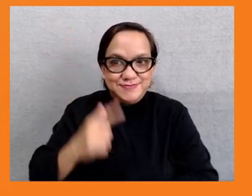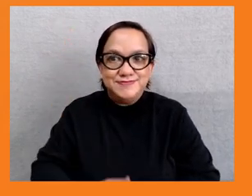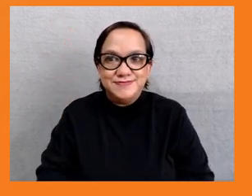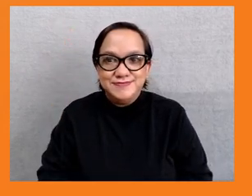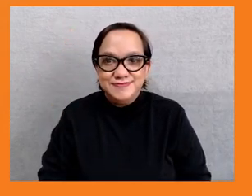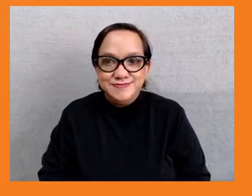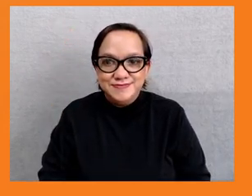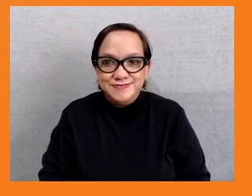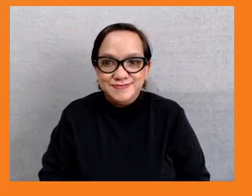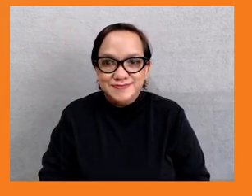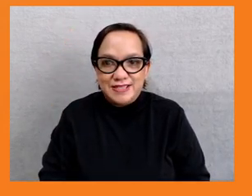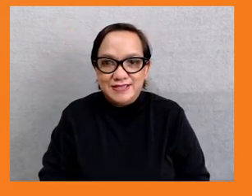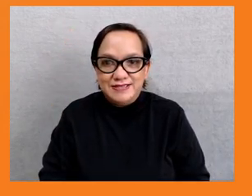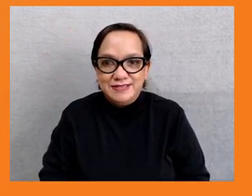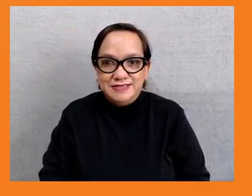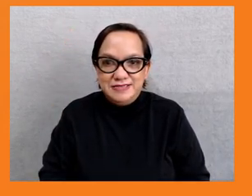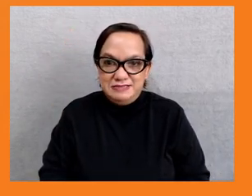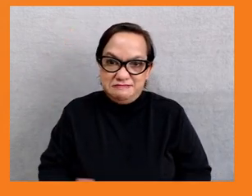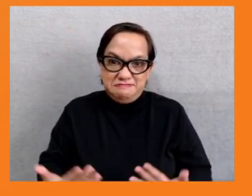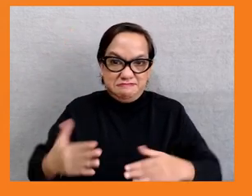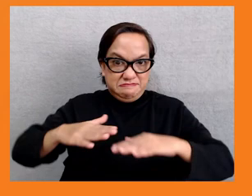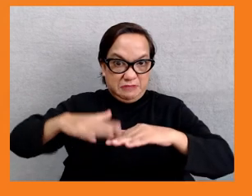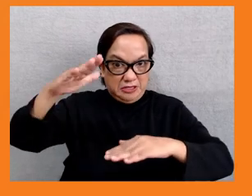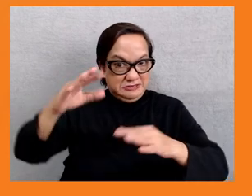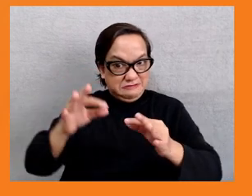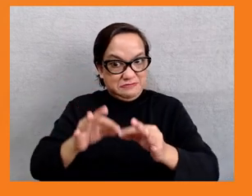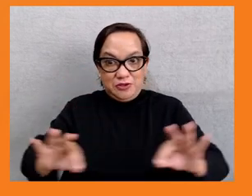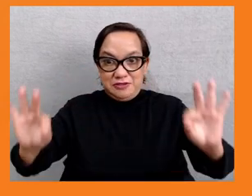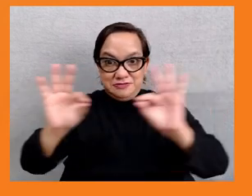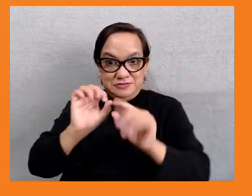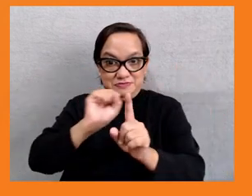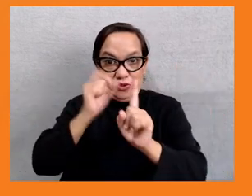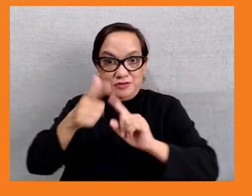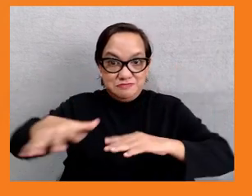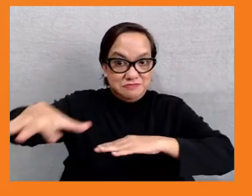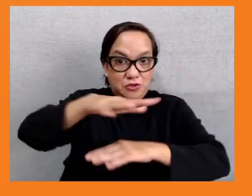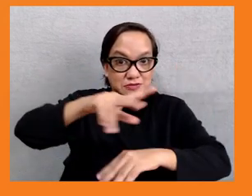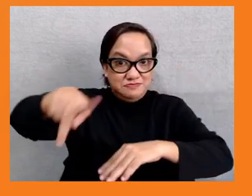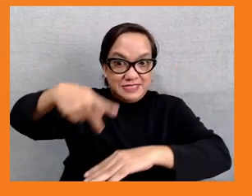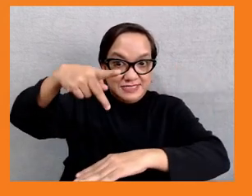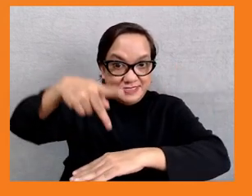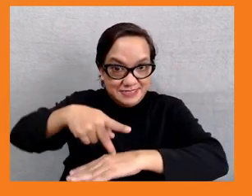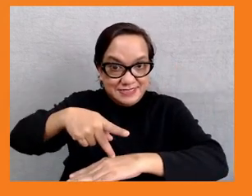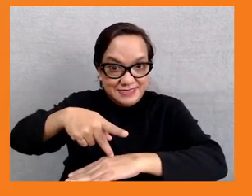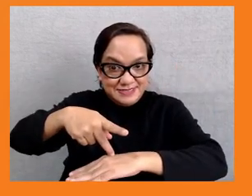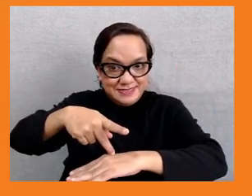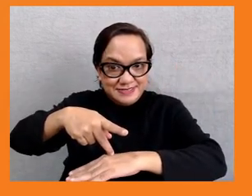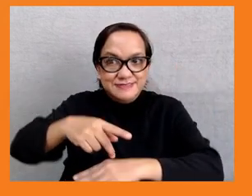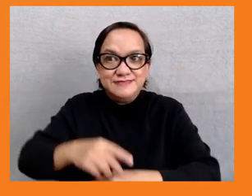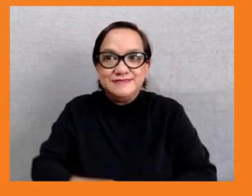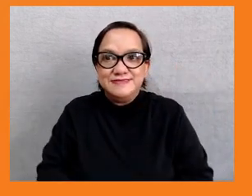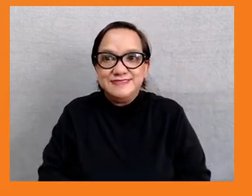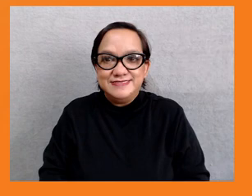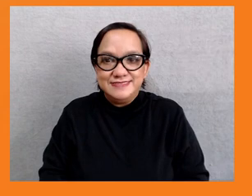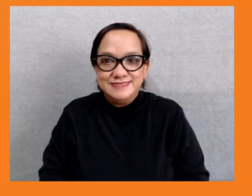because of the situation in Philippines today. I will start with asking that. The Philippines just suffered